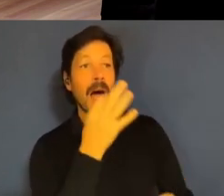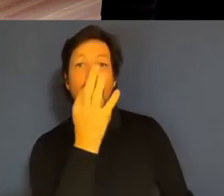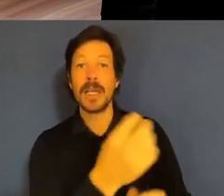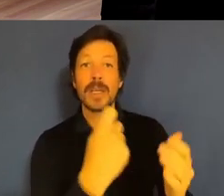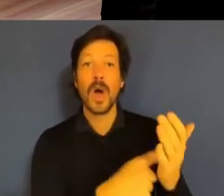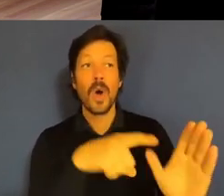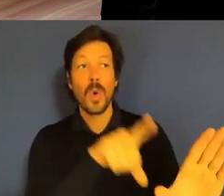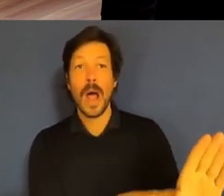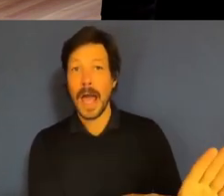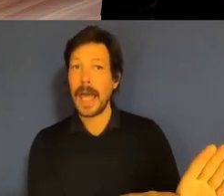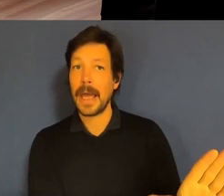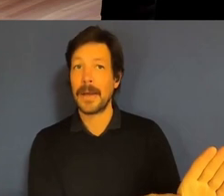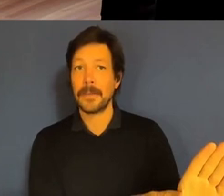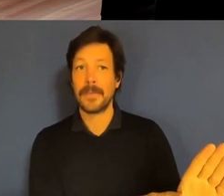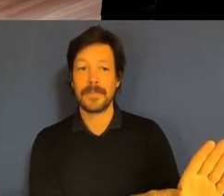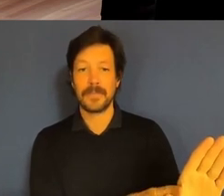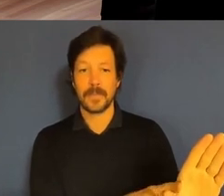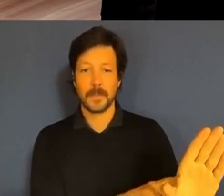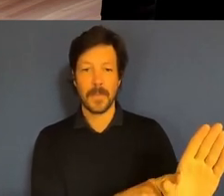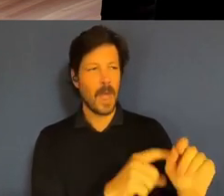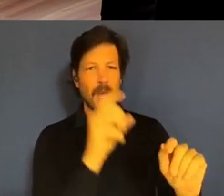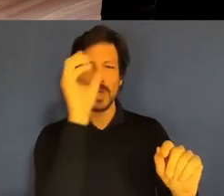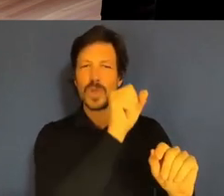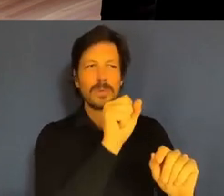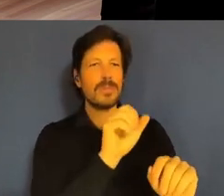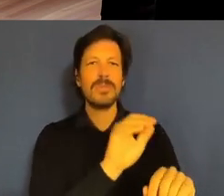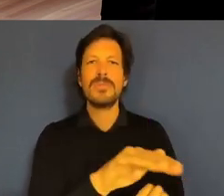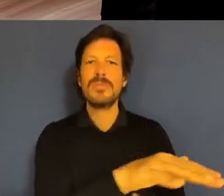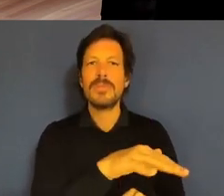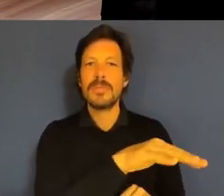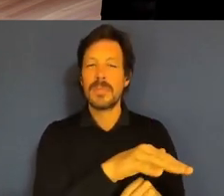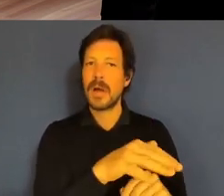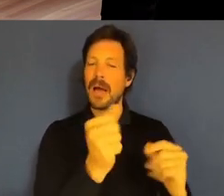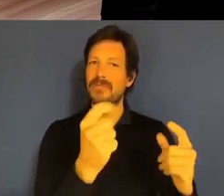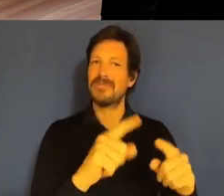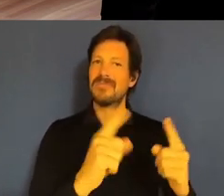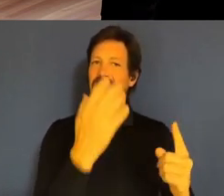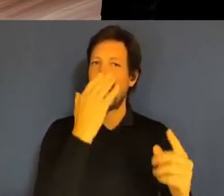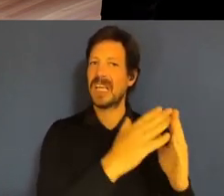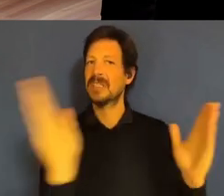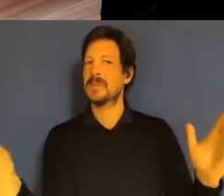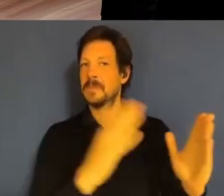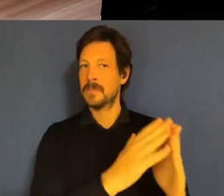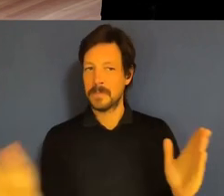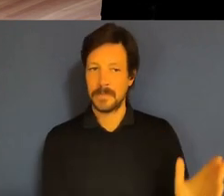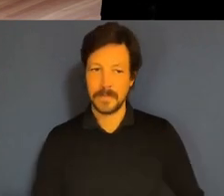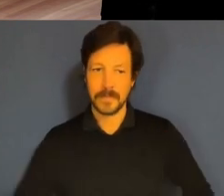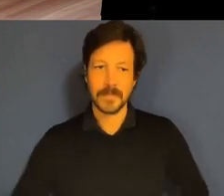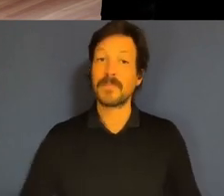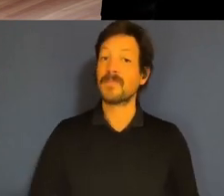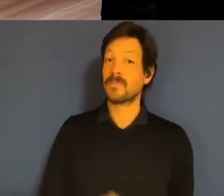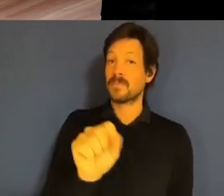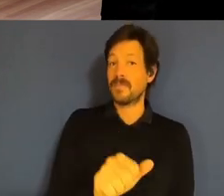first because I imagine in your department in particular you have a very wide demographic. We do, but